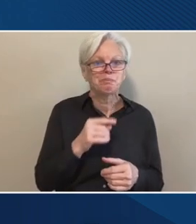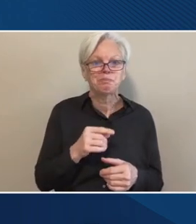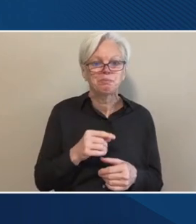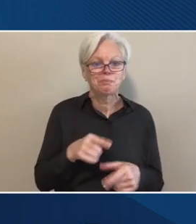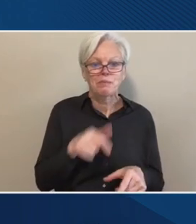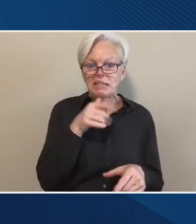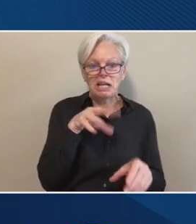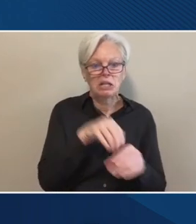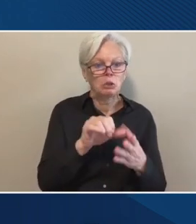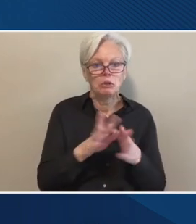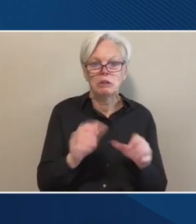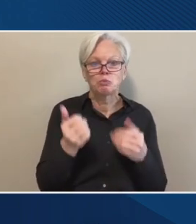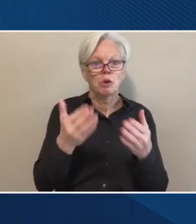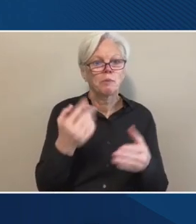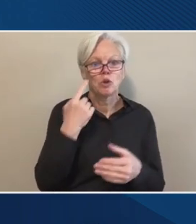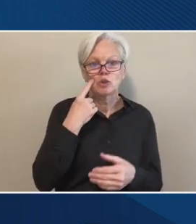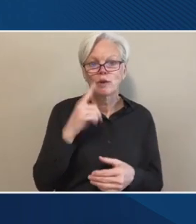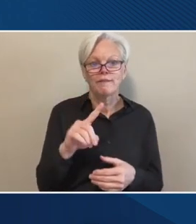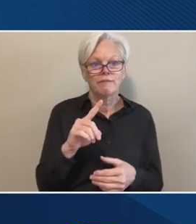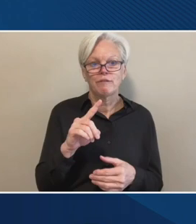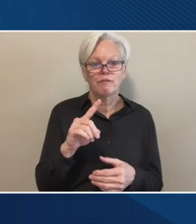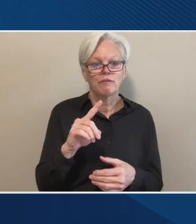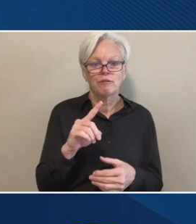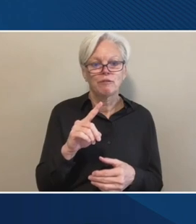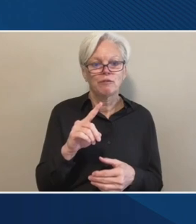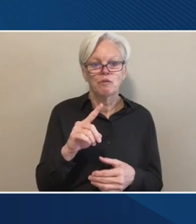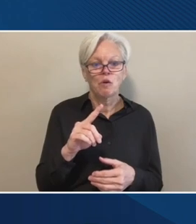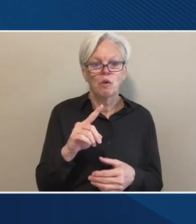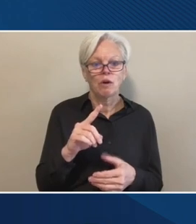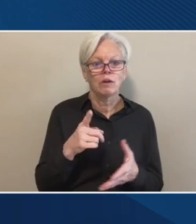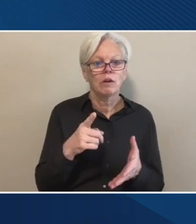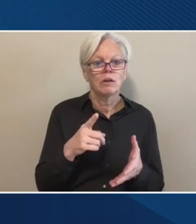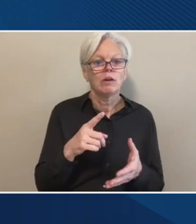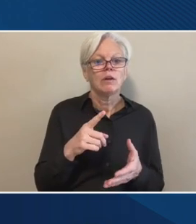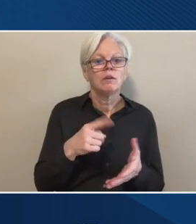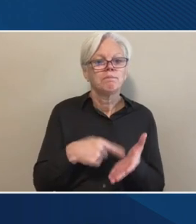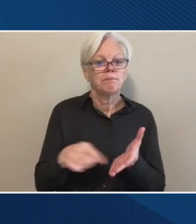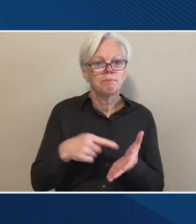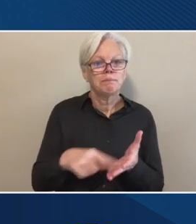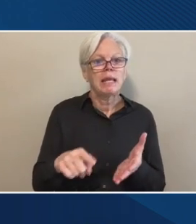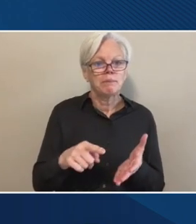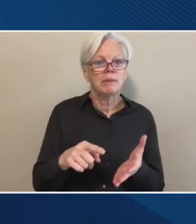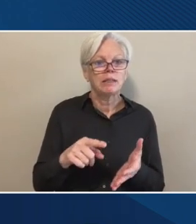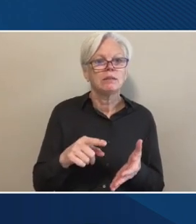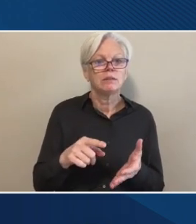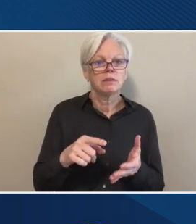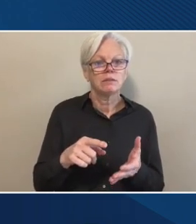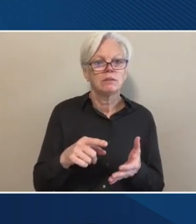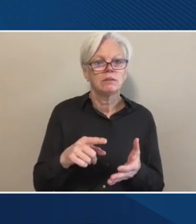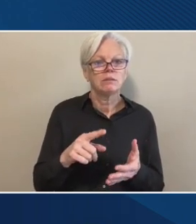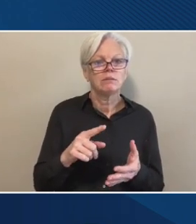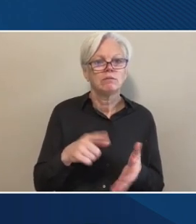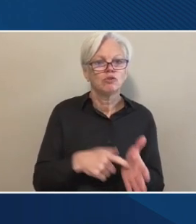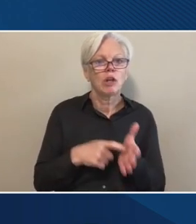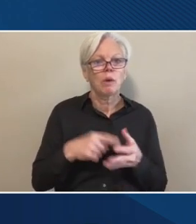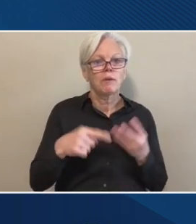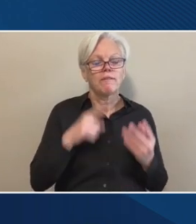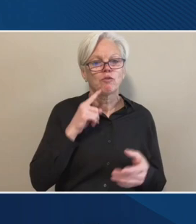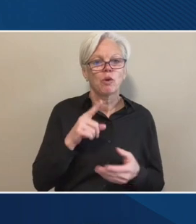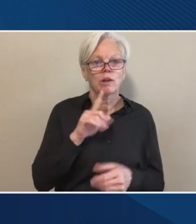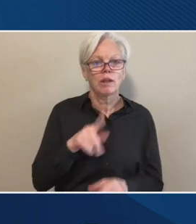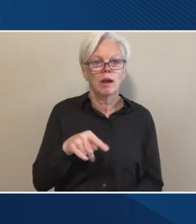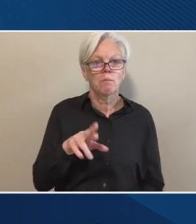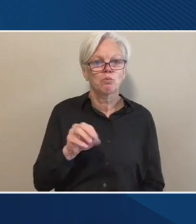proposal for a income driven repayment or sort of the repayment terms under the promissory note. Um, Pell Grant overpayments are extreme